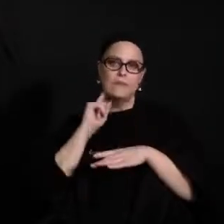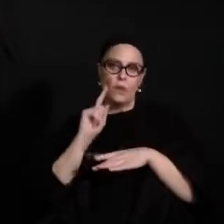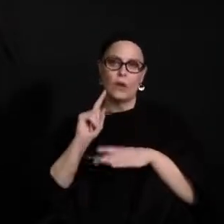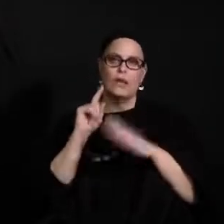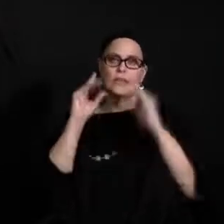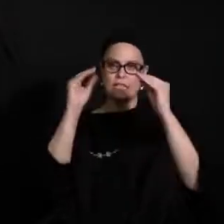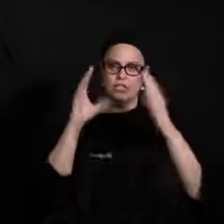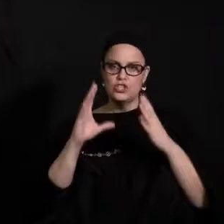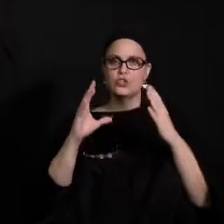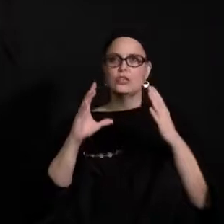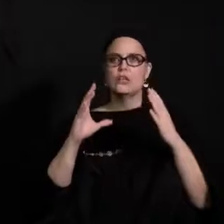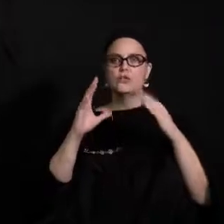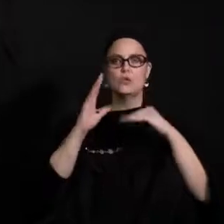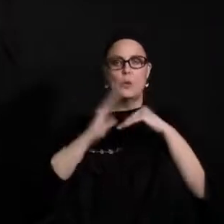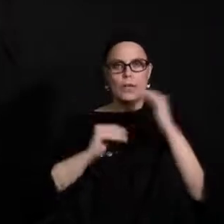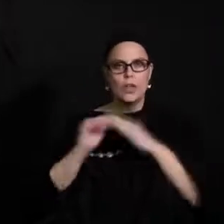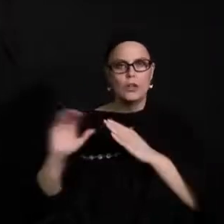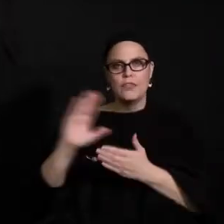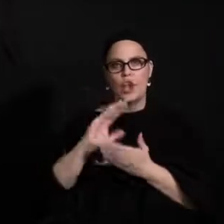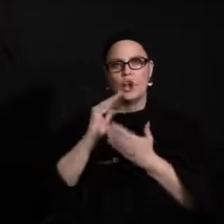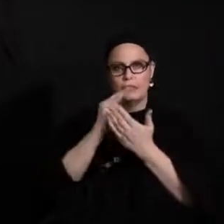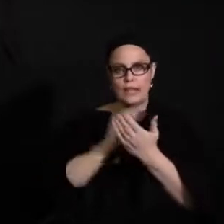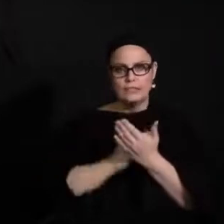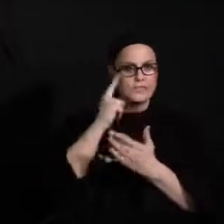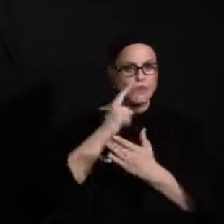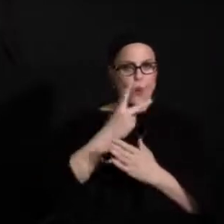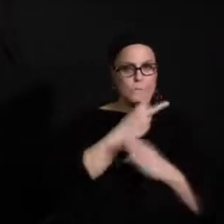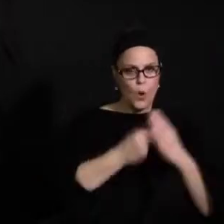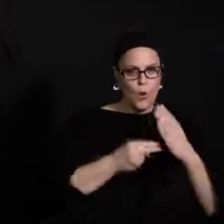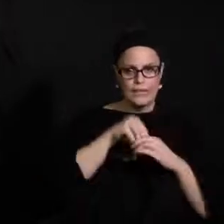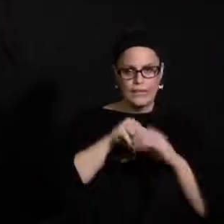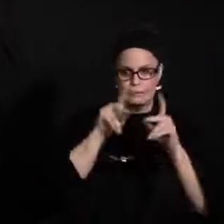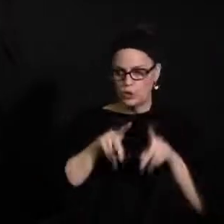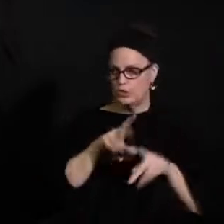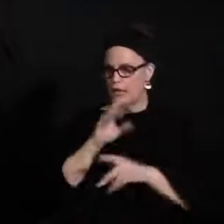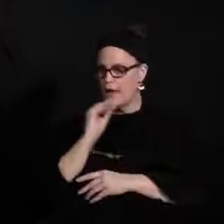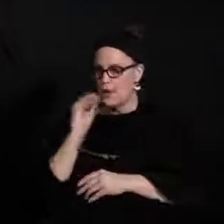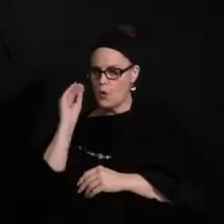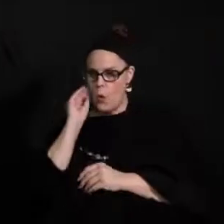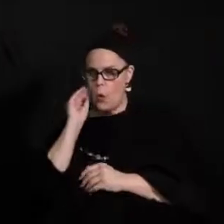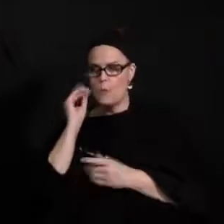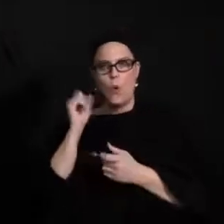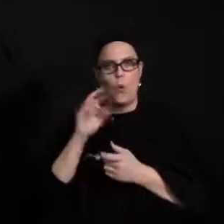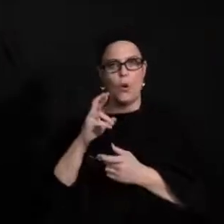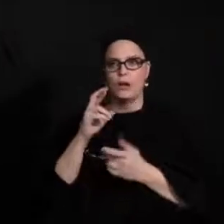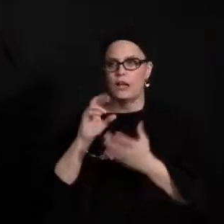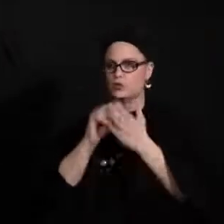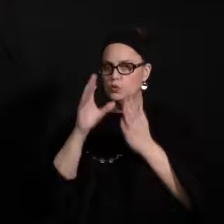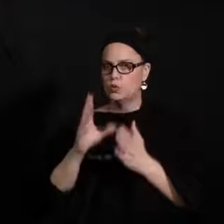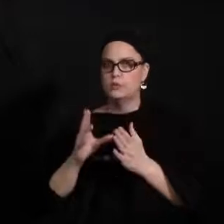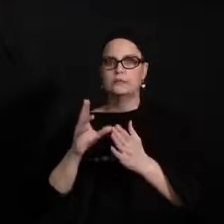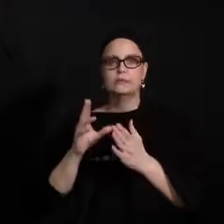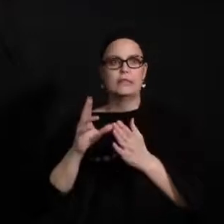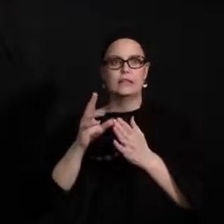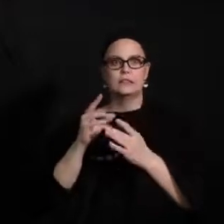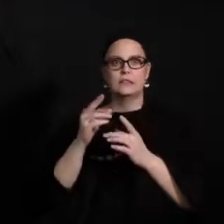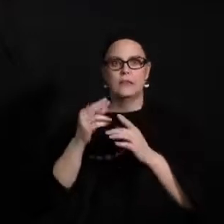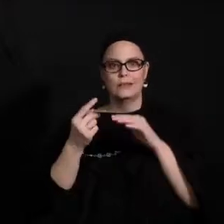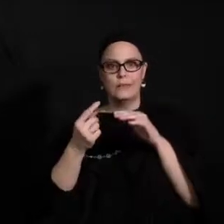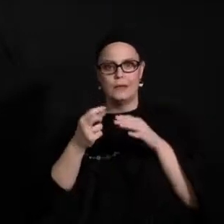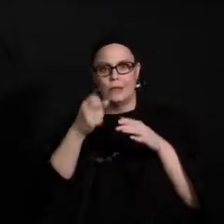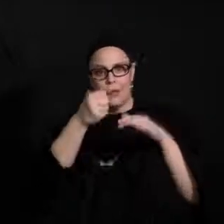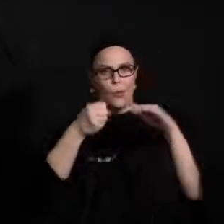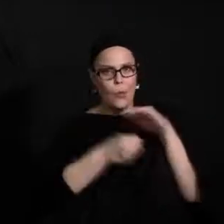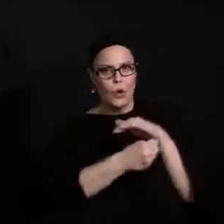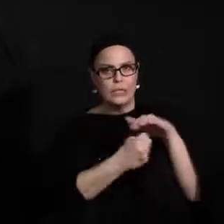available for the kids who are at home and for students who may miss a day of class or be quarantined for some for COVID.